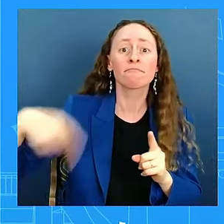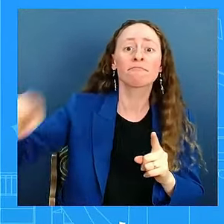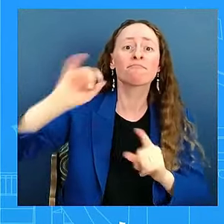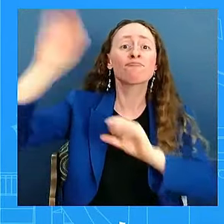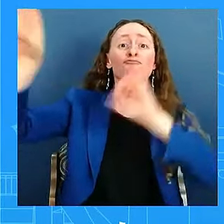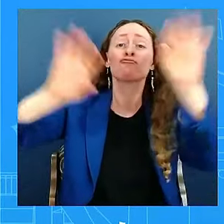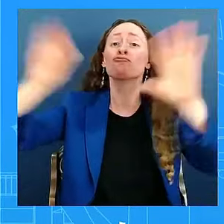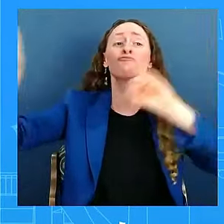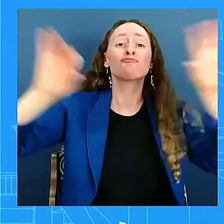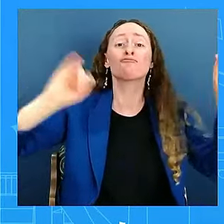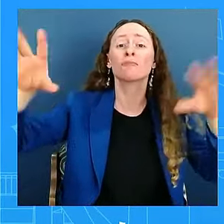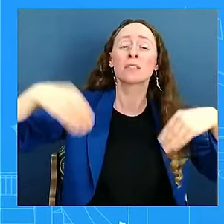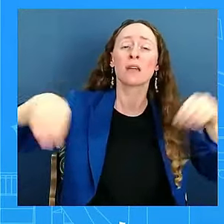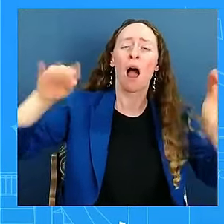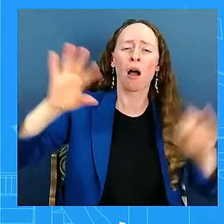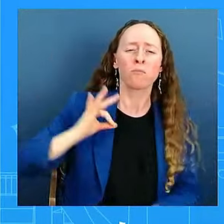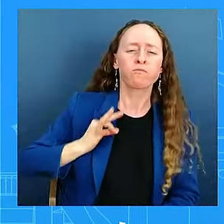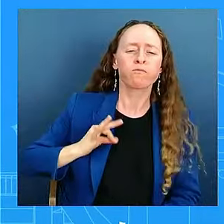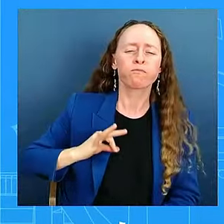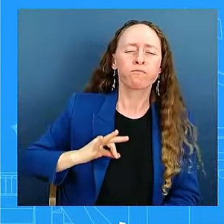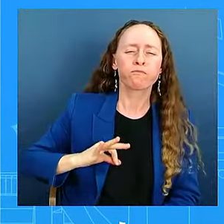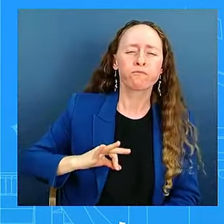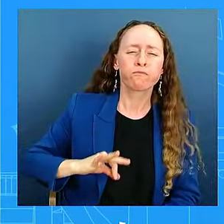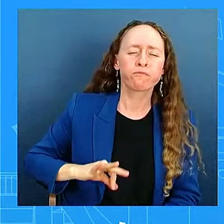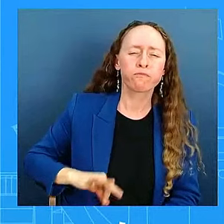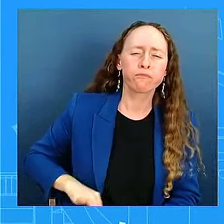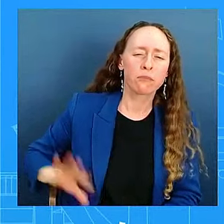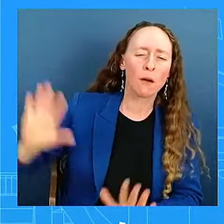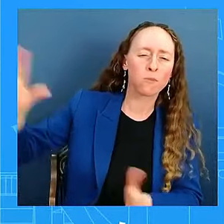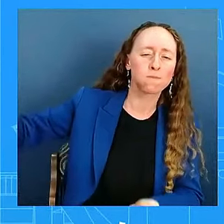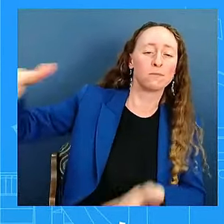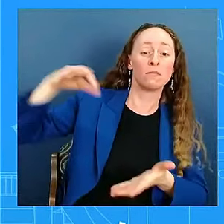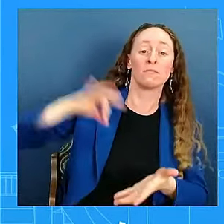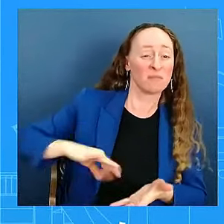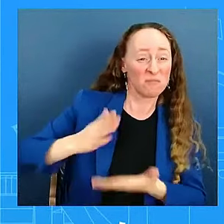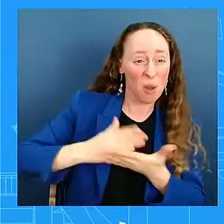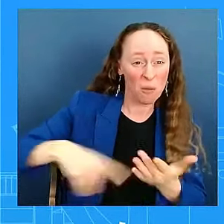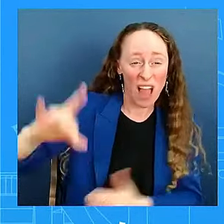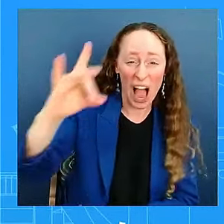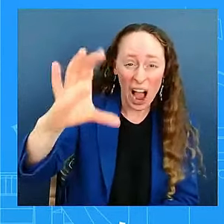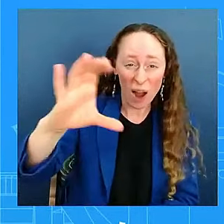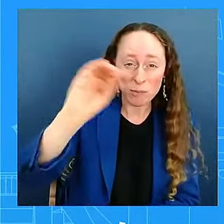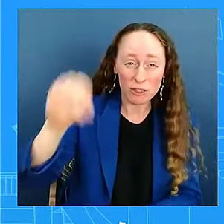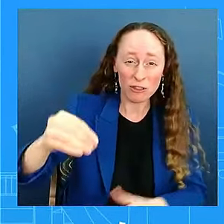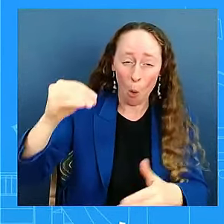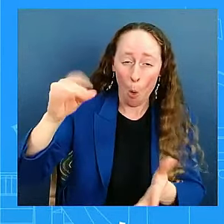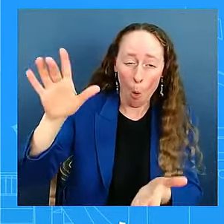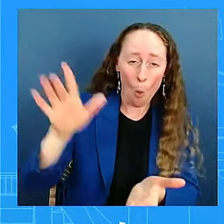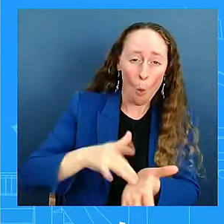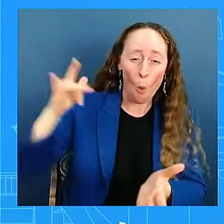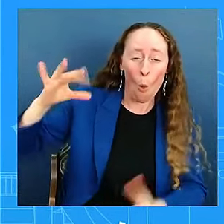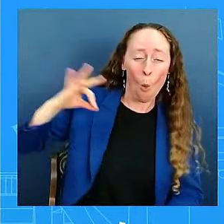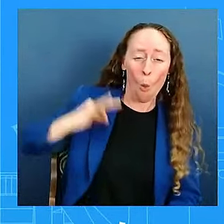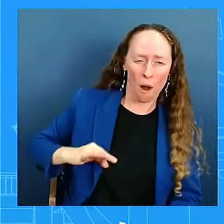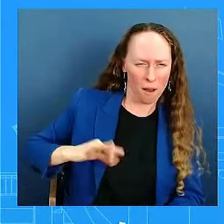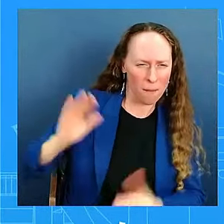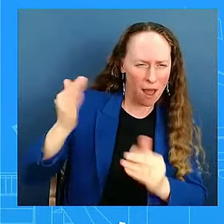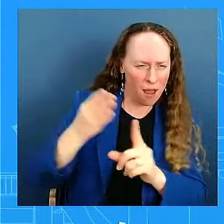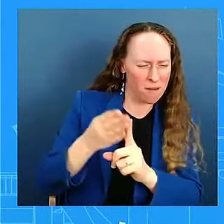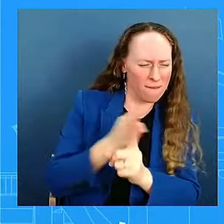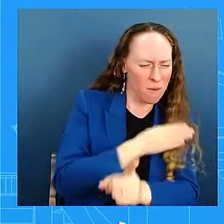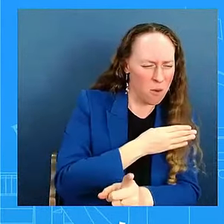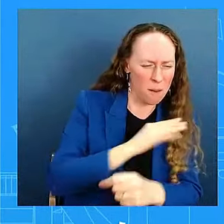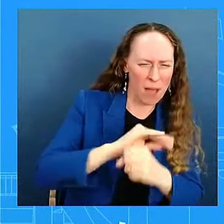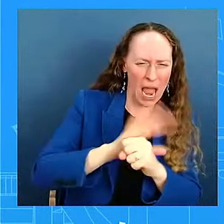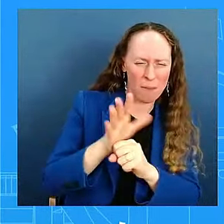profits grow in excess of 800 percent compared to their profits prior to the pandemic. Executive compensation has